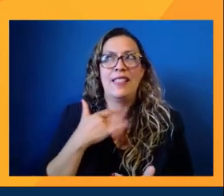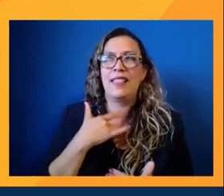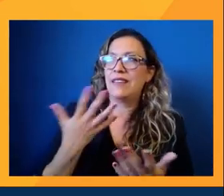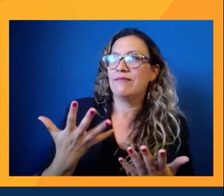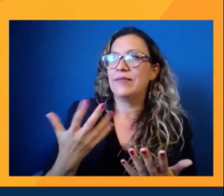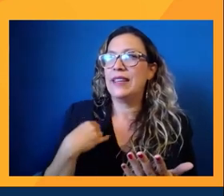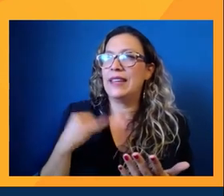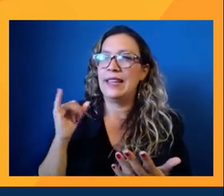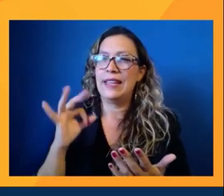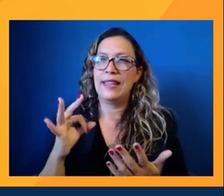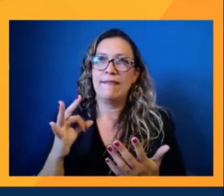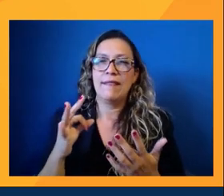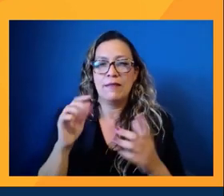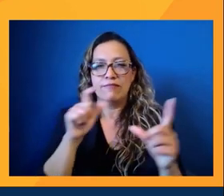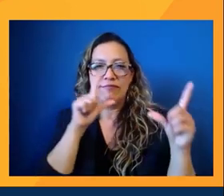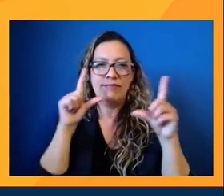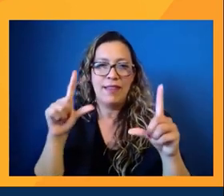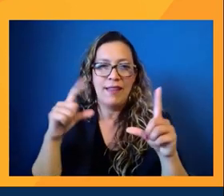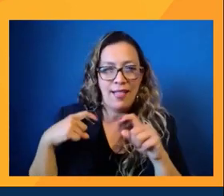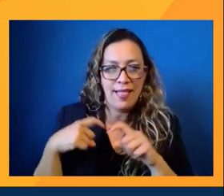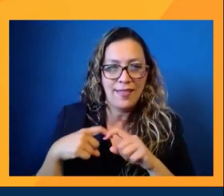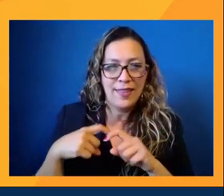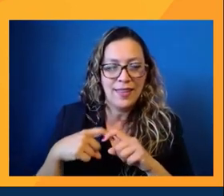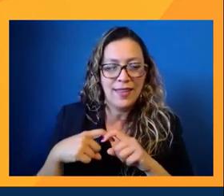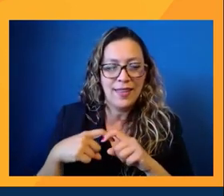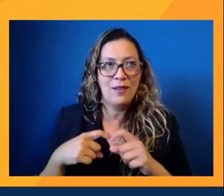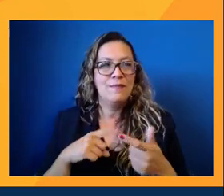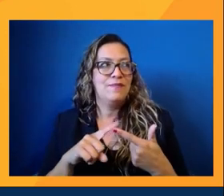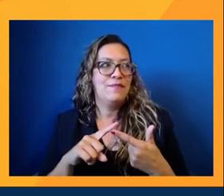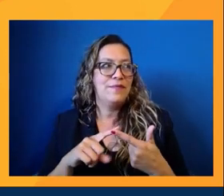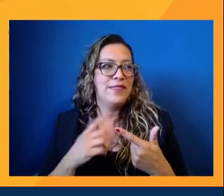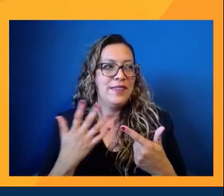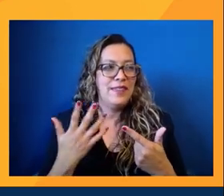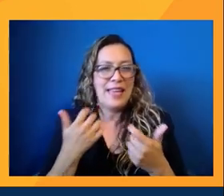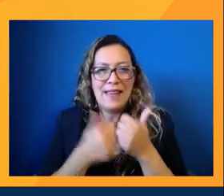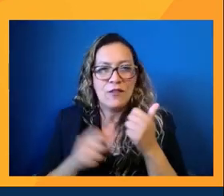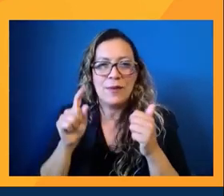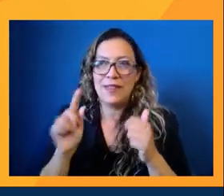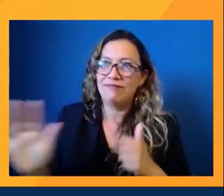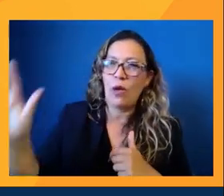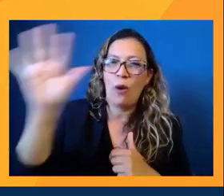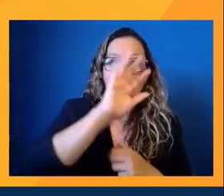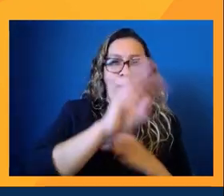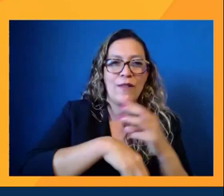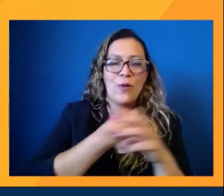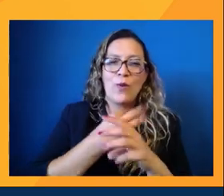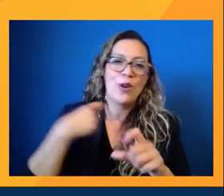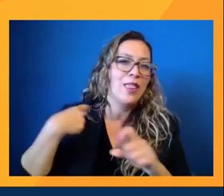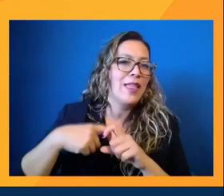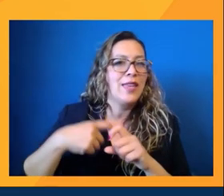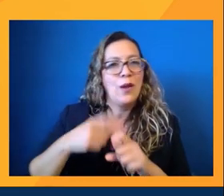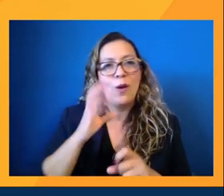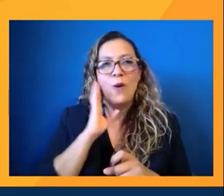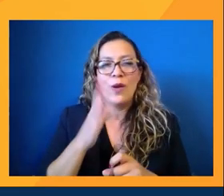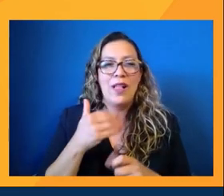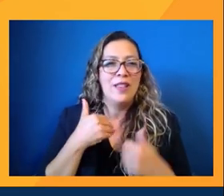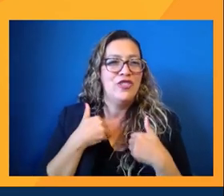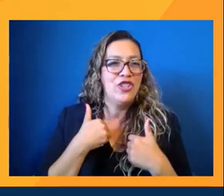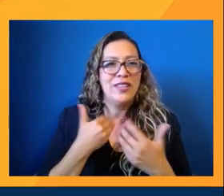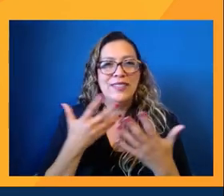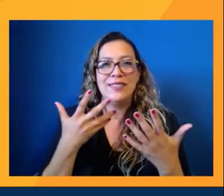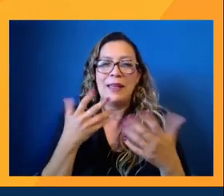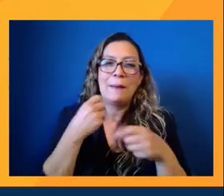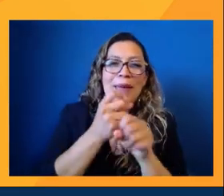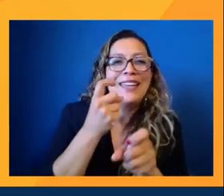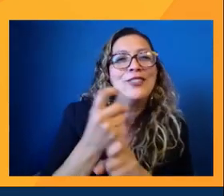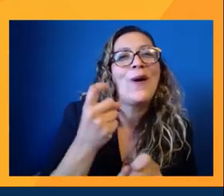you put, you know, you put a Latino, you put like, you know, everybody from all over the world, the Latino would just come up, will happen to just crack a joke. Like we